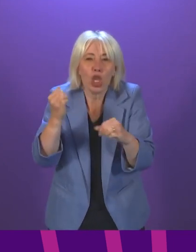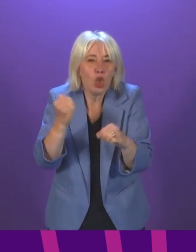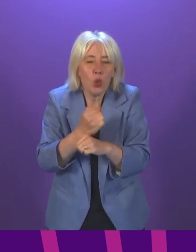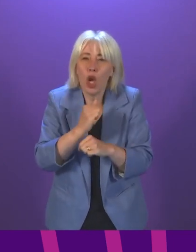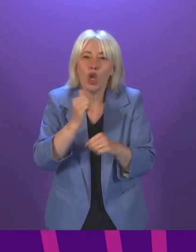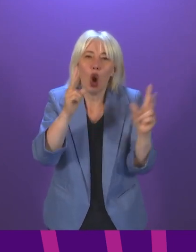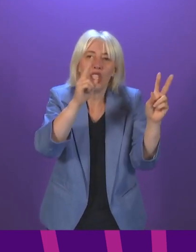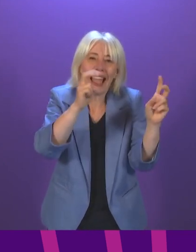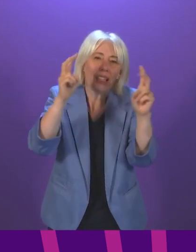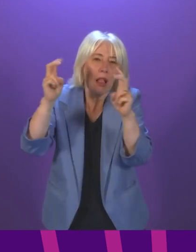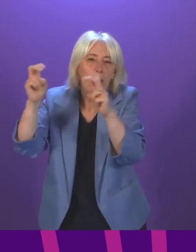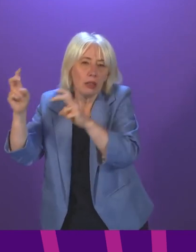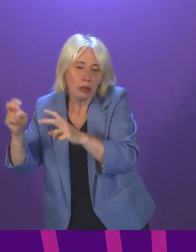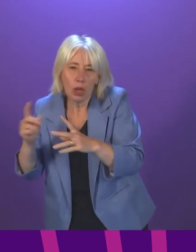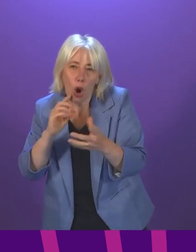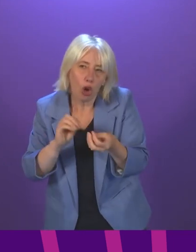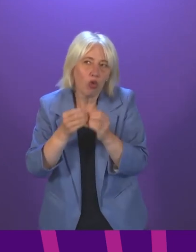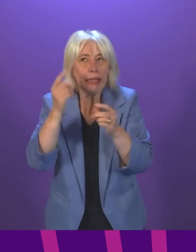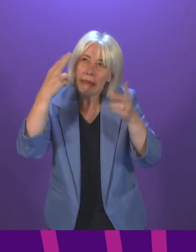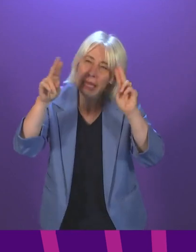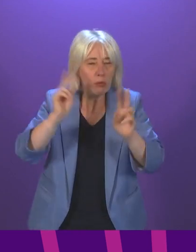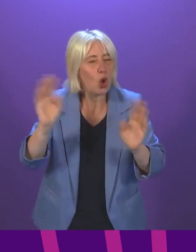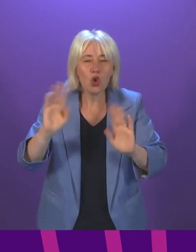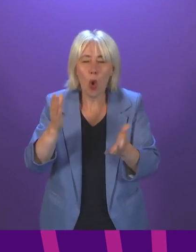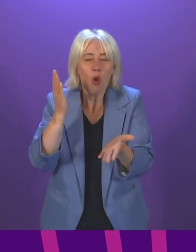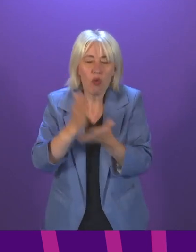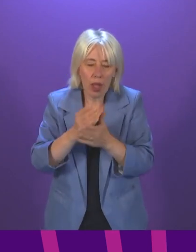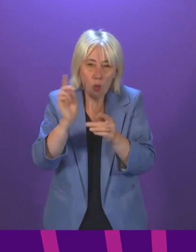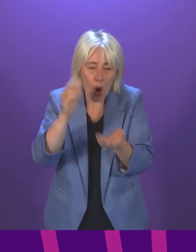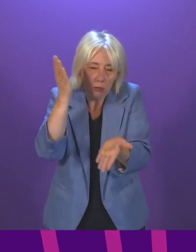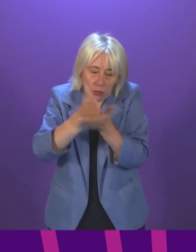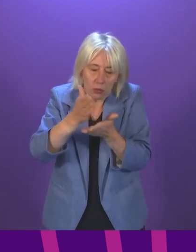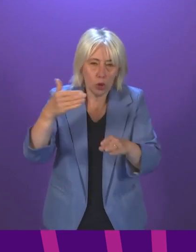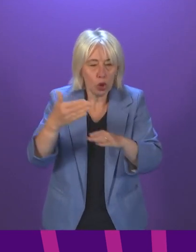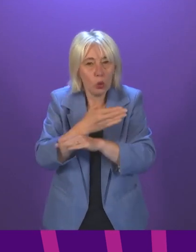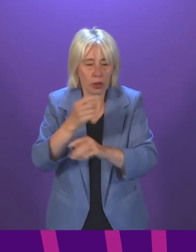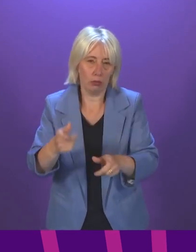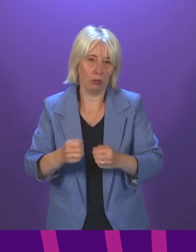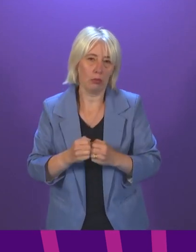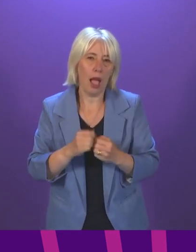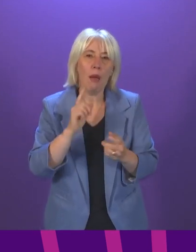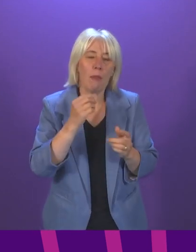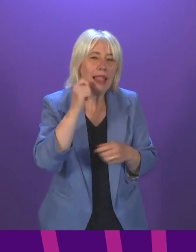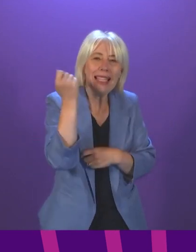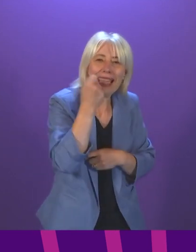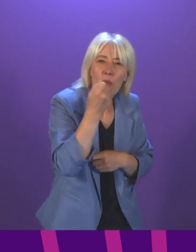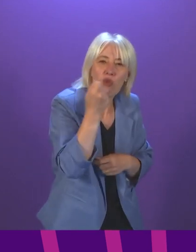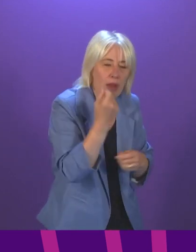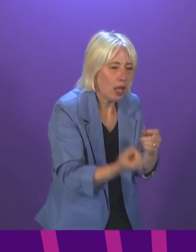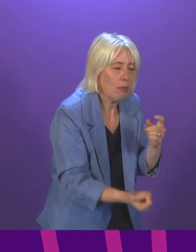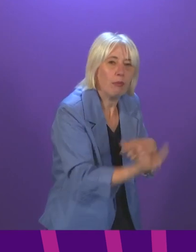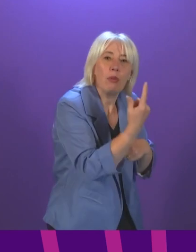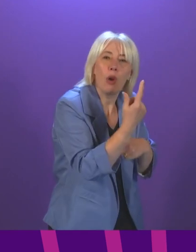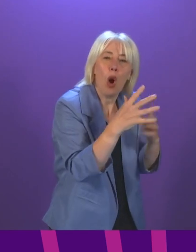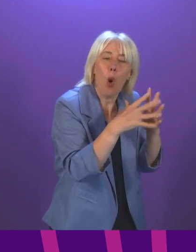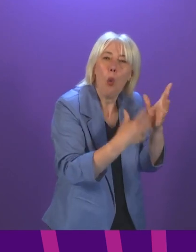perhaps have manufactured disagreements over the terminology. On the issue of pop-up wards, again, I think I